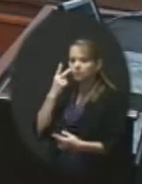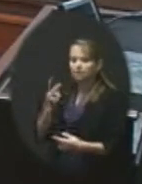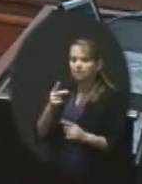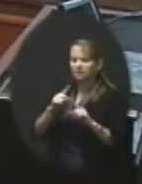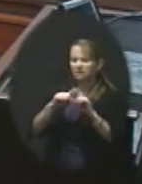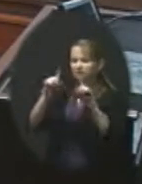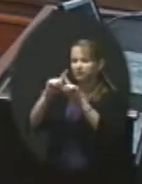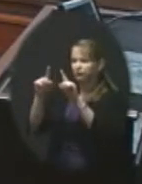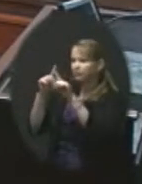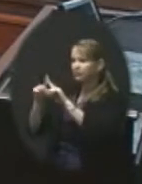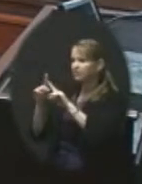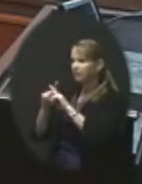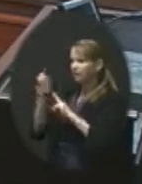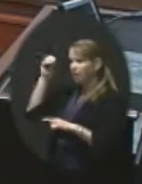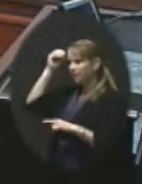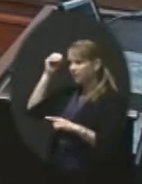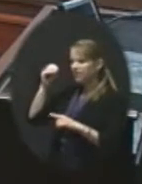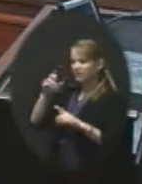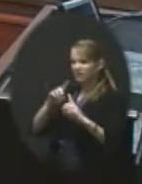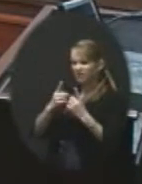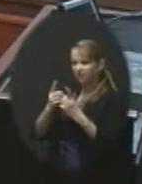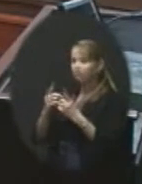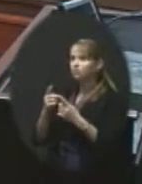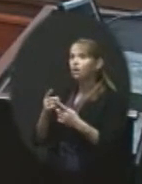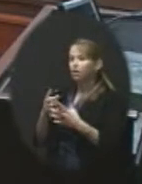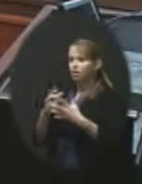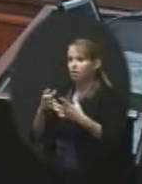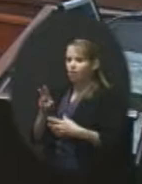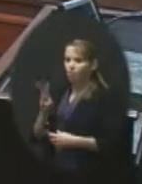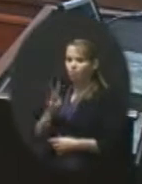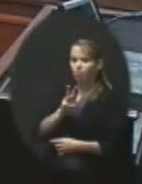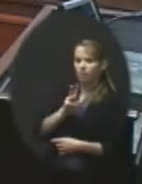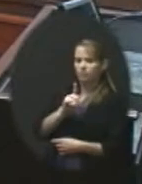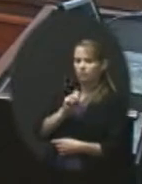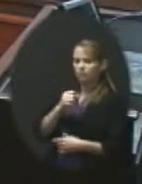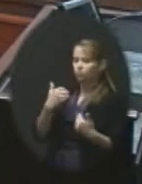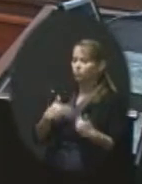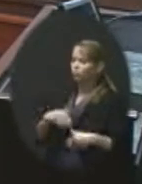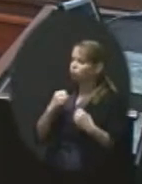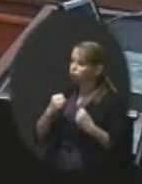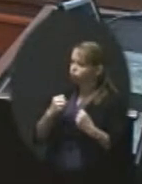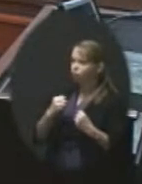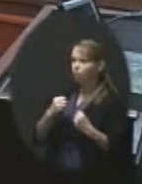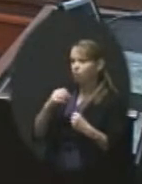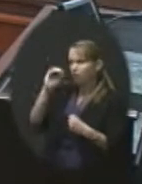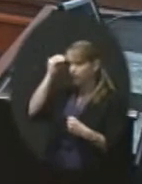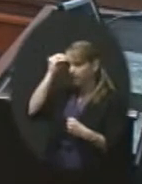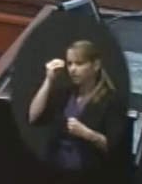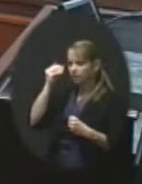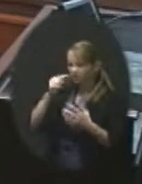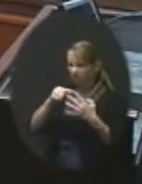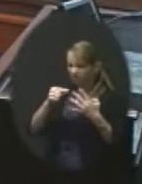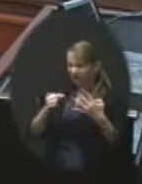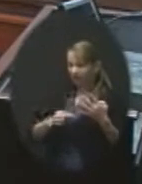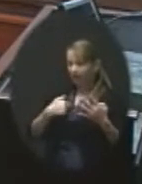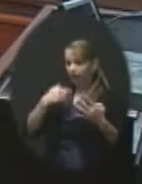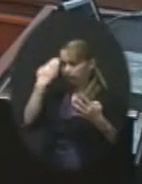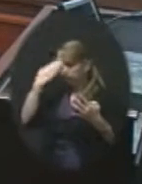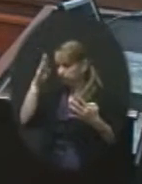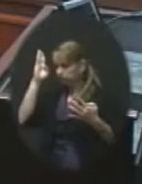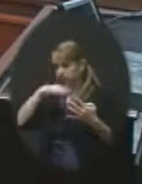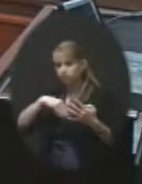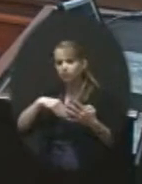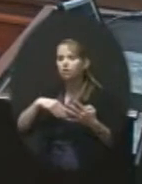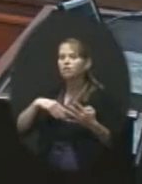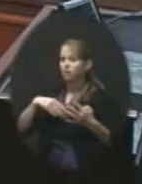districts across the state. A lot in western Kansas had some very, very strong opinions about things that I wasn't aware of that I got very well